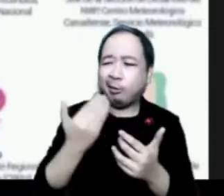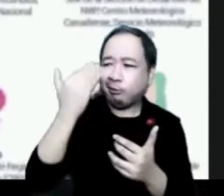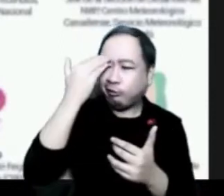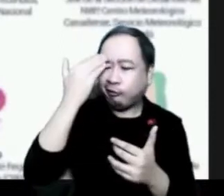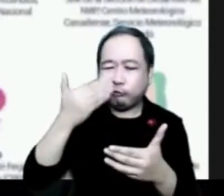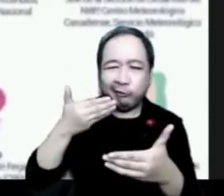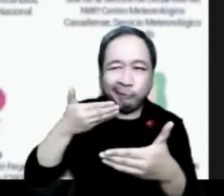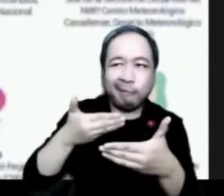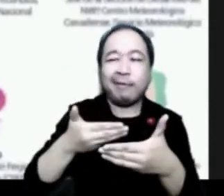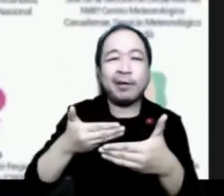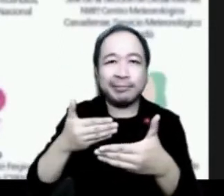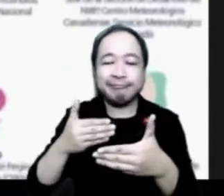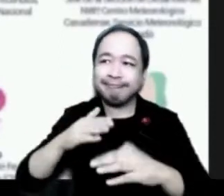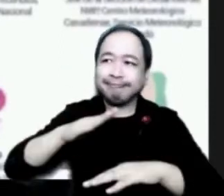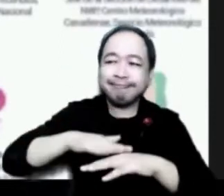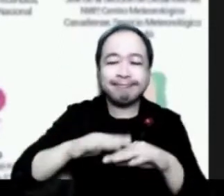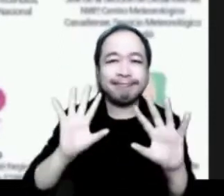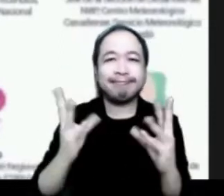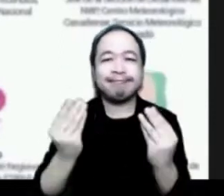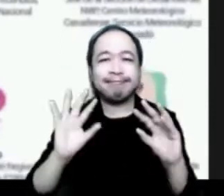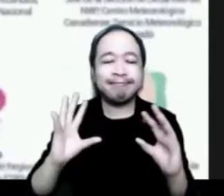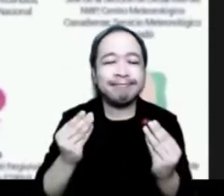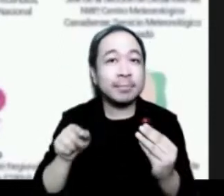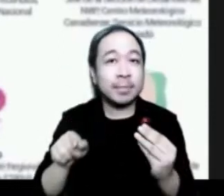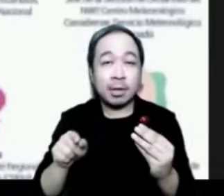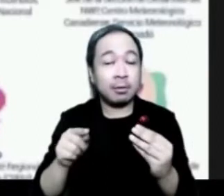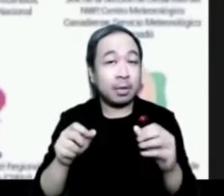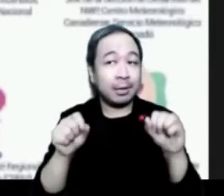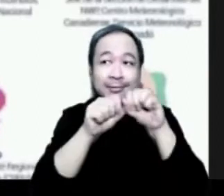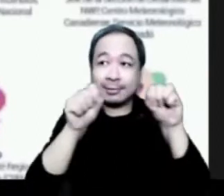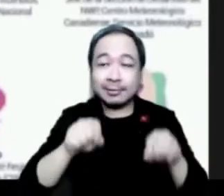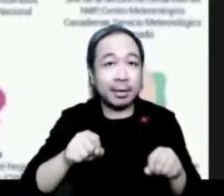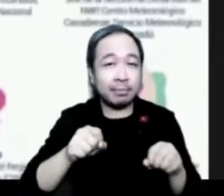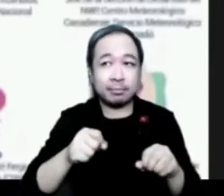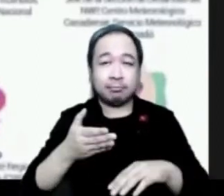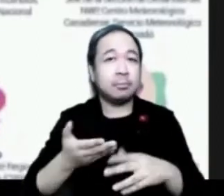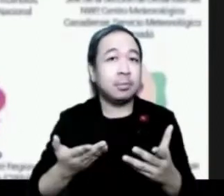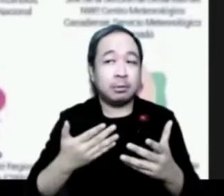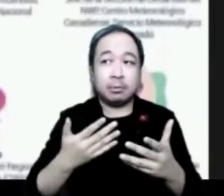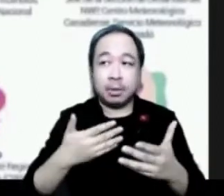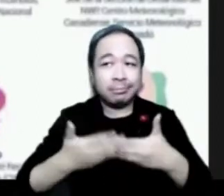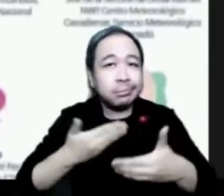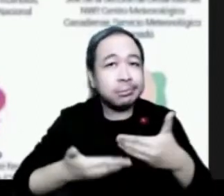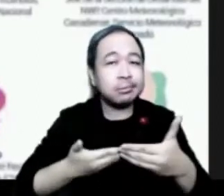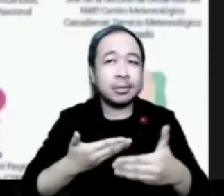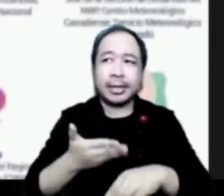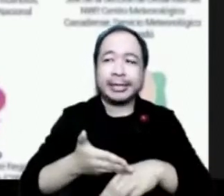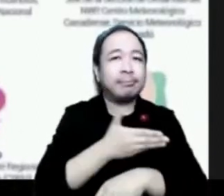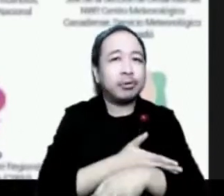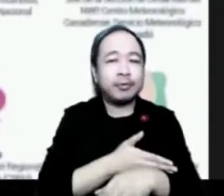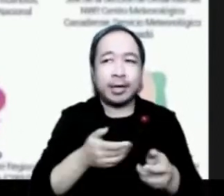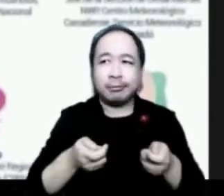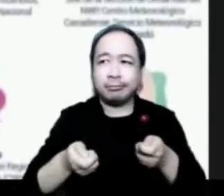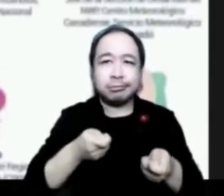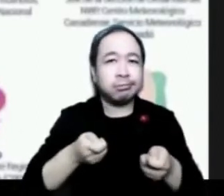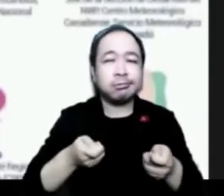practices for integrating lining of wildfire data systems, improve current risk management approaches for these hazards, and share with all